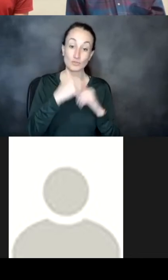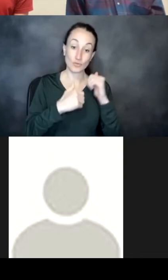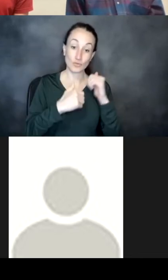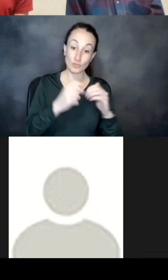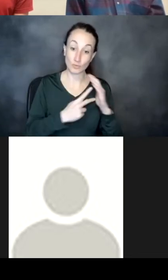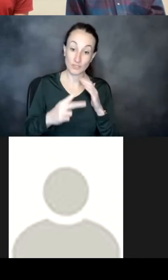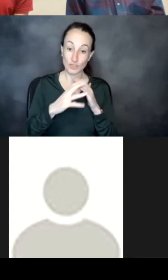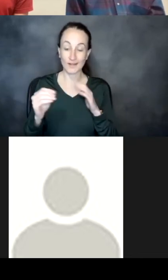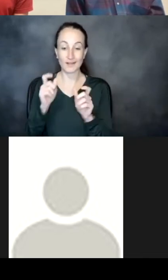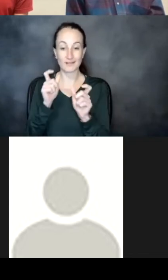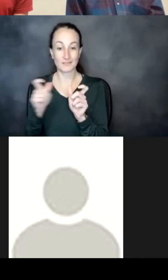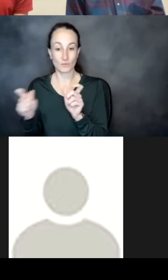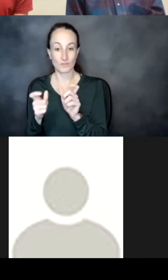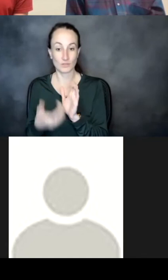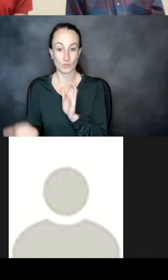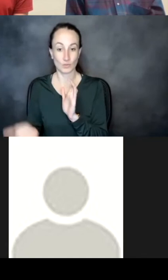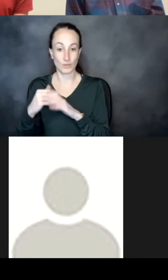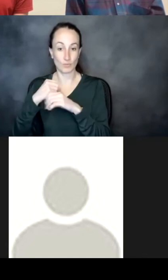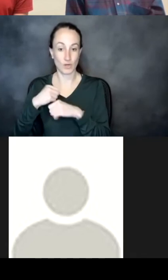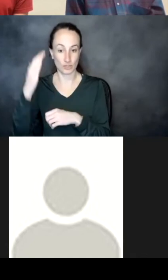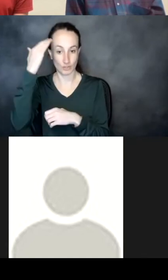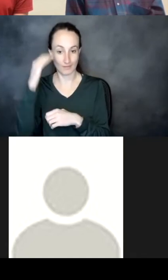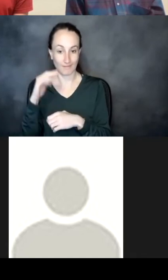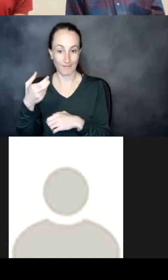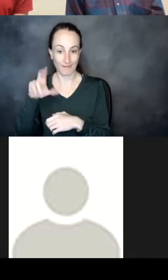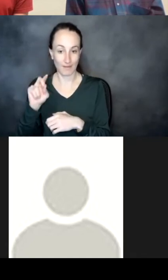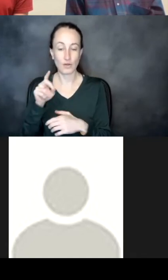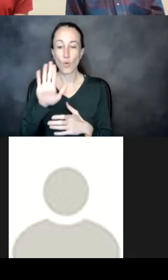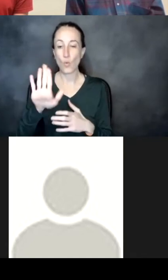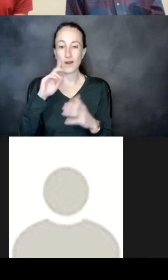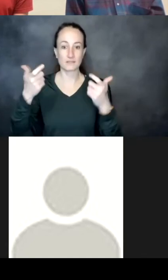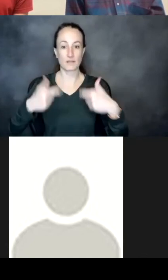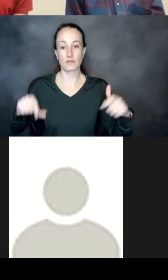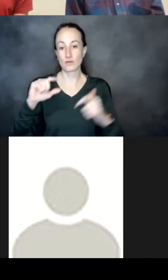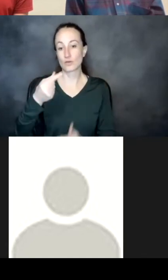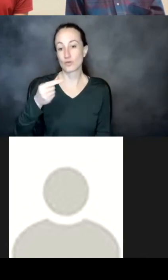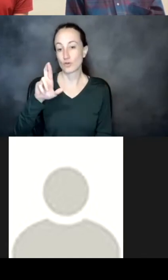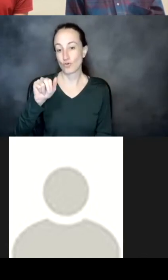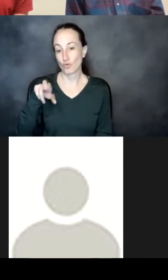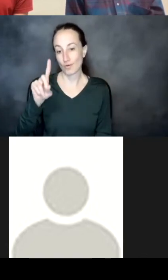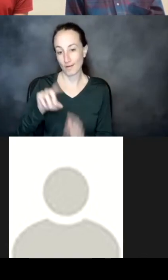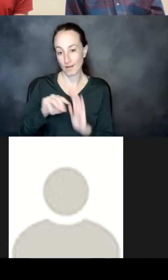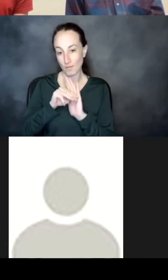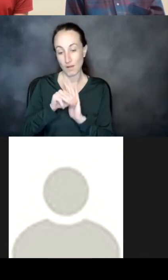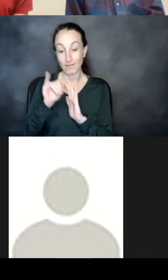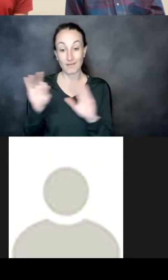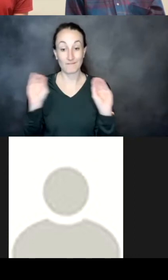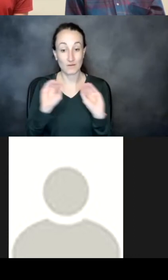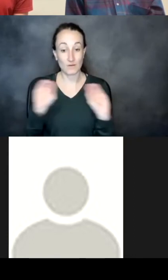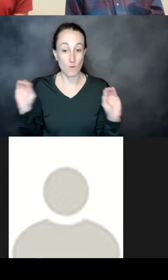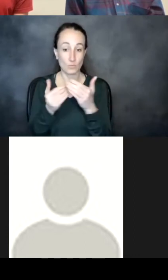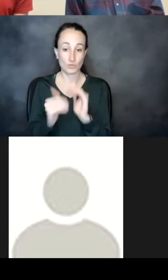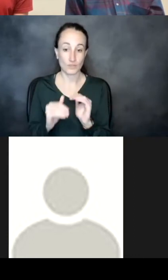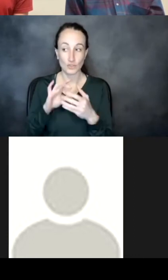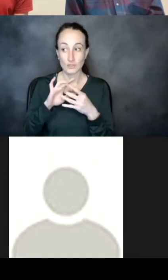of sequence reconstruction head what is like your the grand model like if you have there were no uh restrictions in terms of sort of software